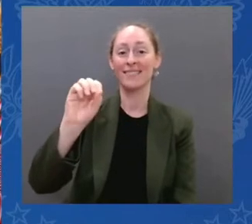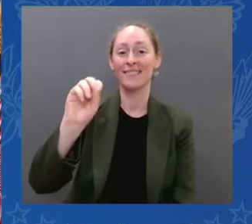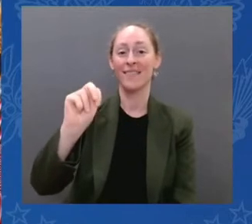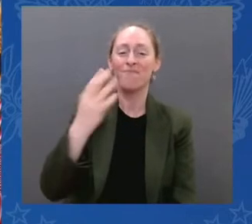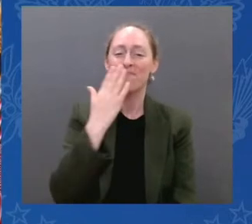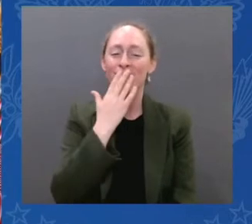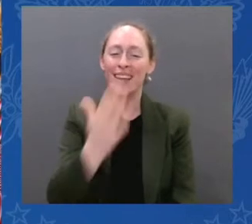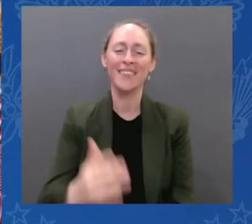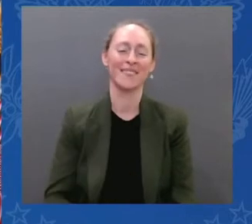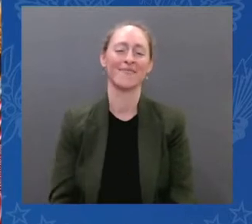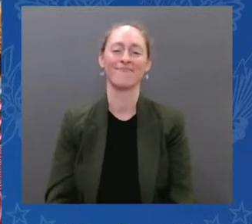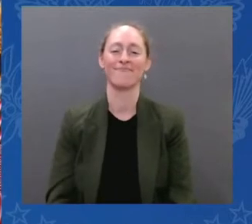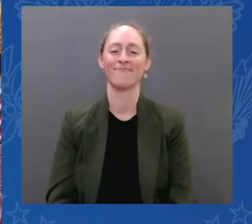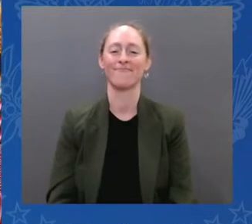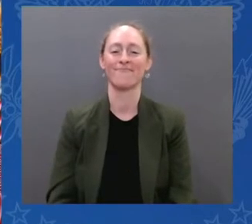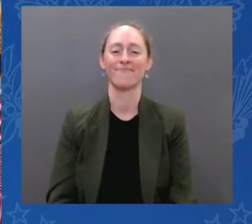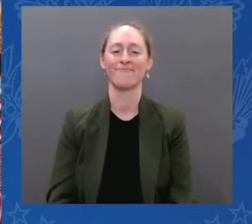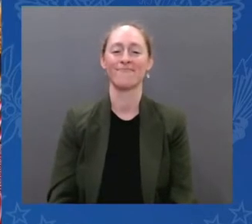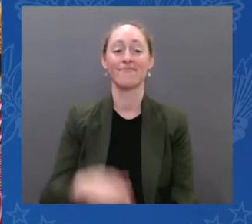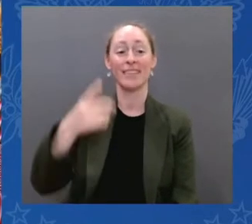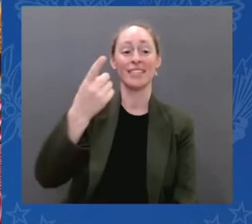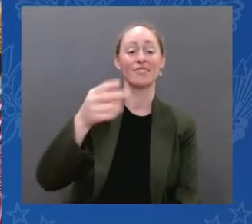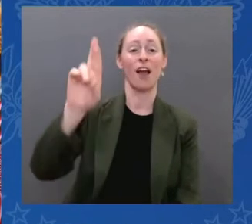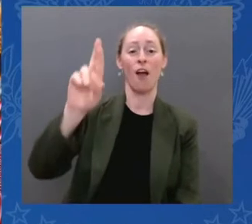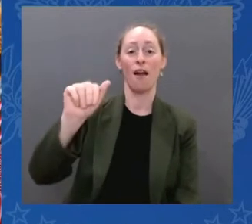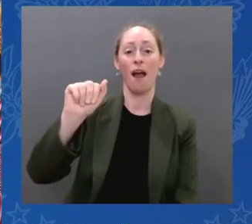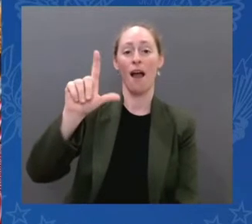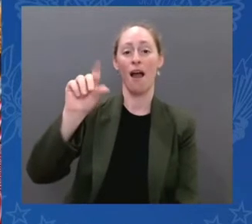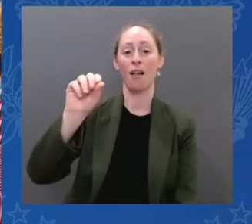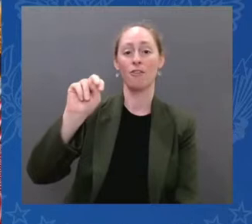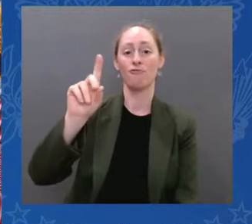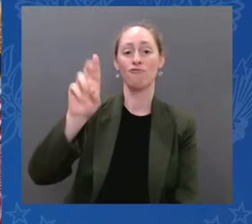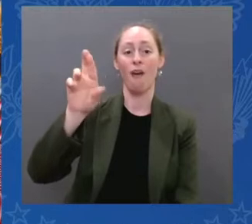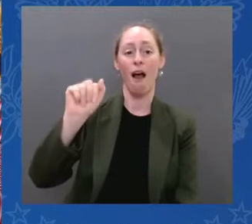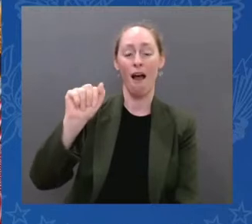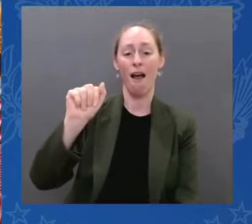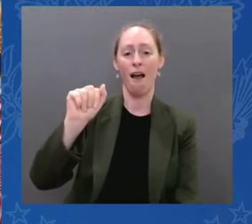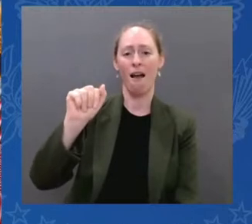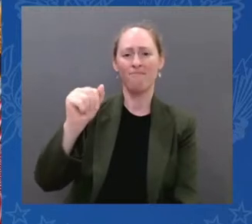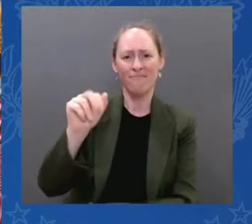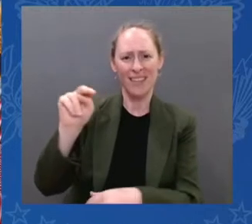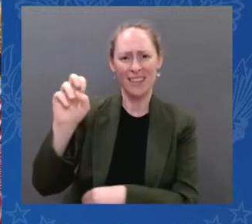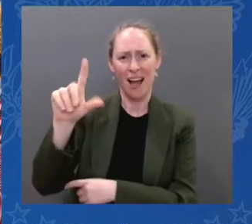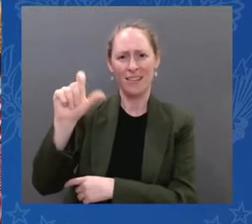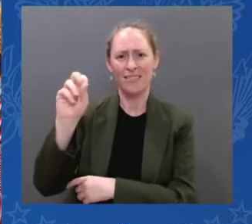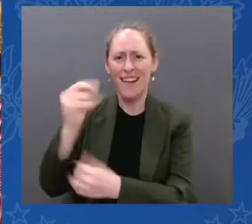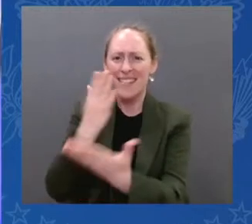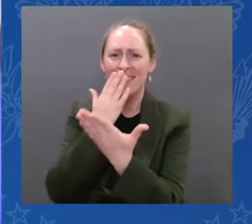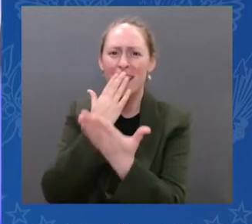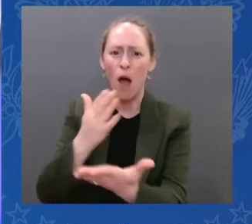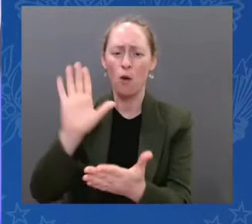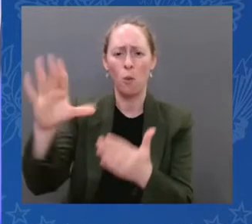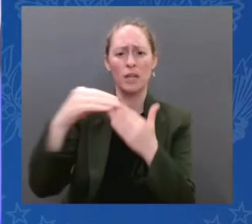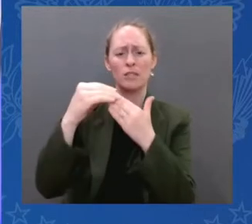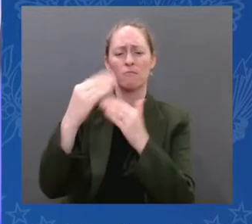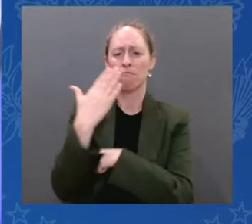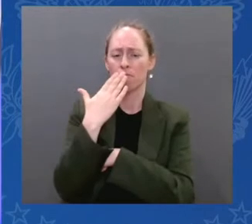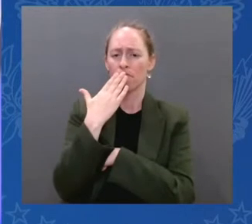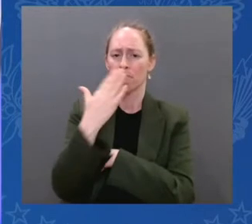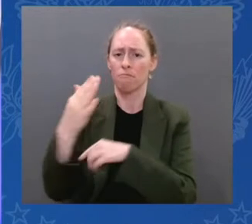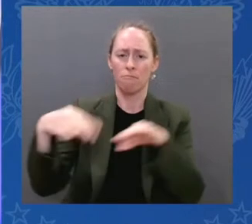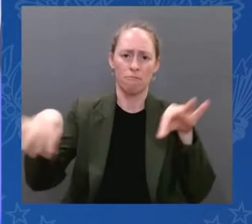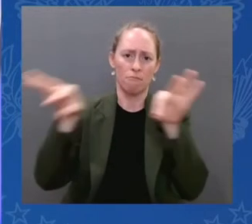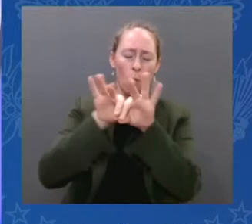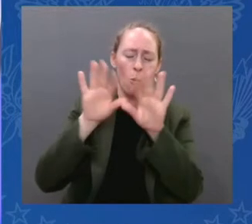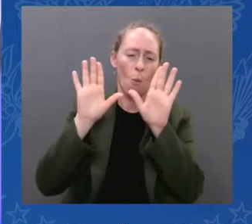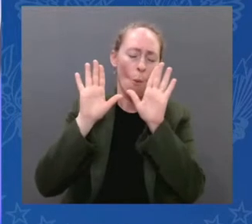you're doing a great job leading this Office of Science and Technology and Policy. It really is a matter. It really is amazing. Six and a half months